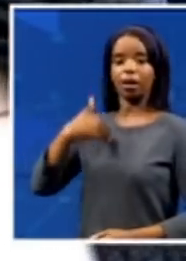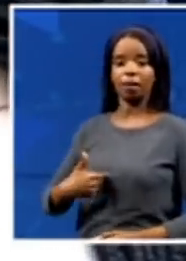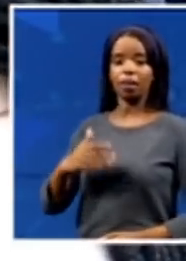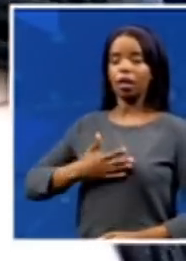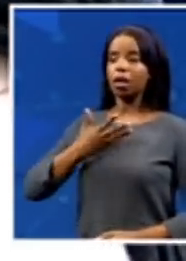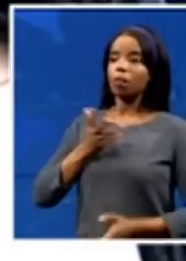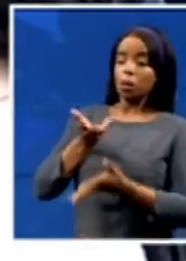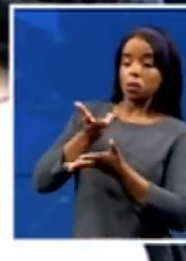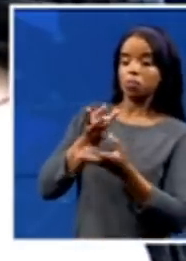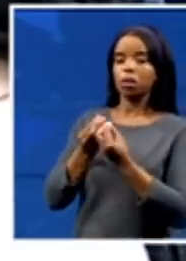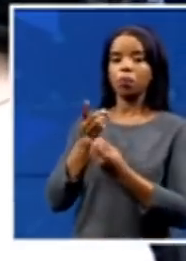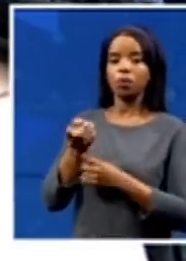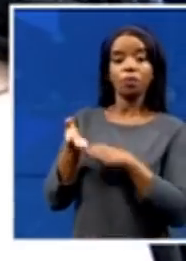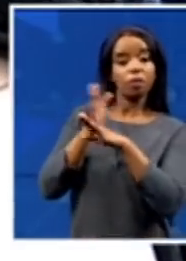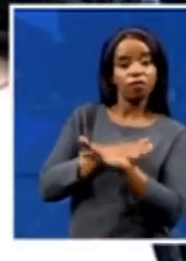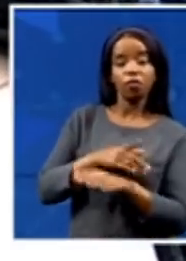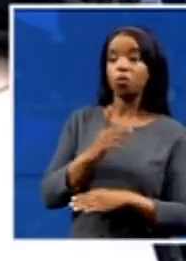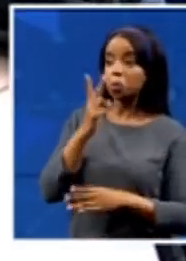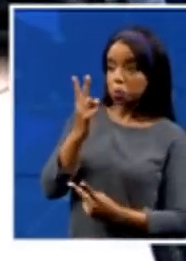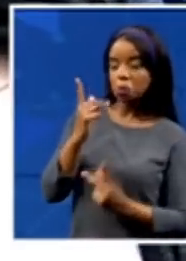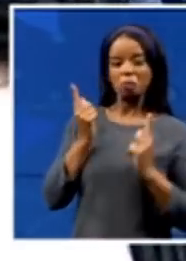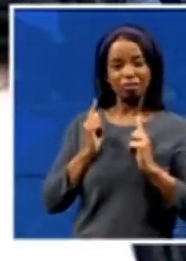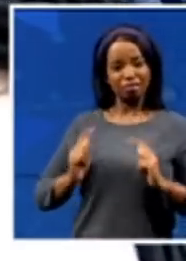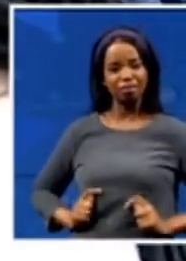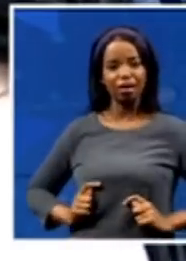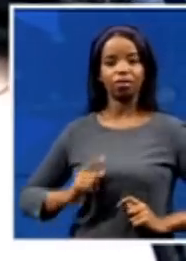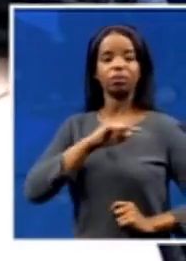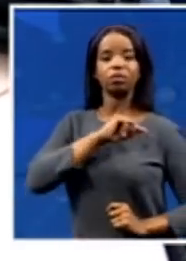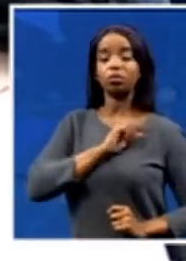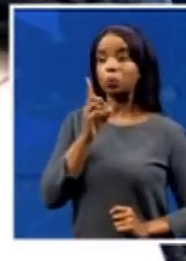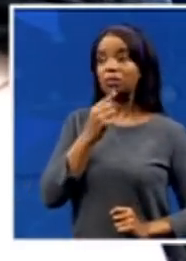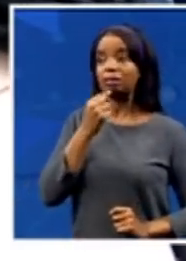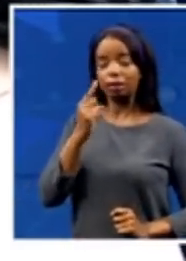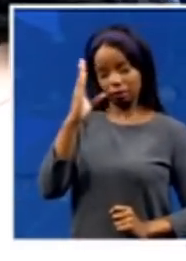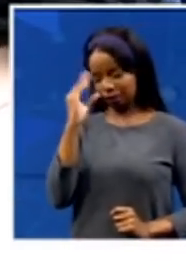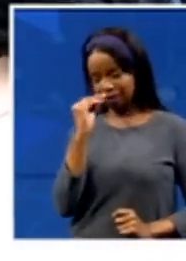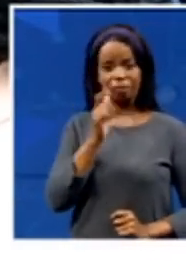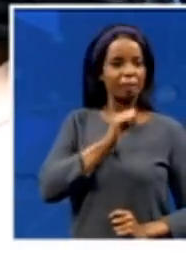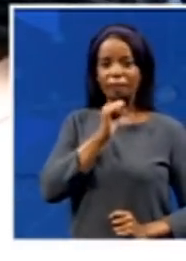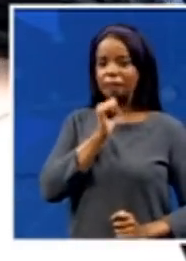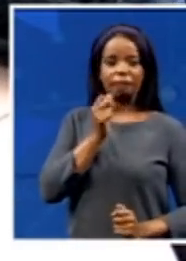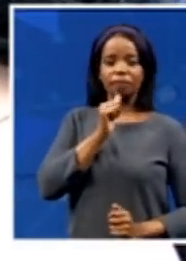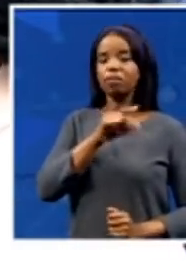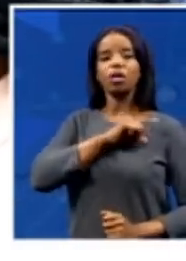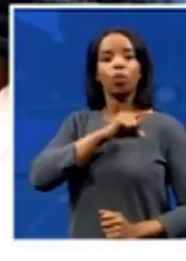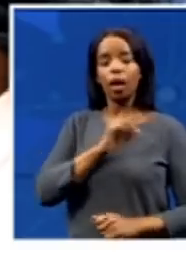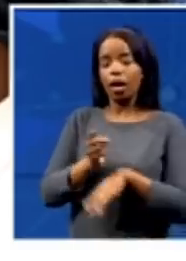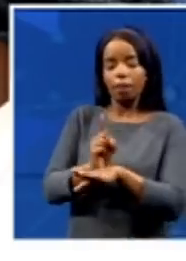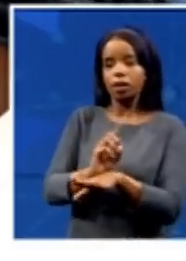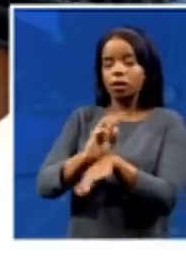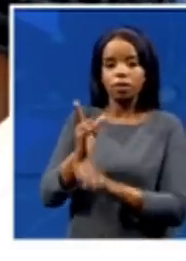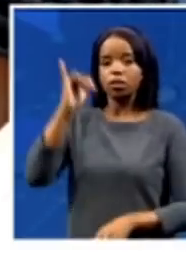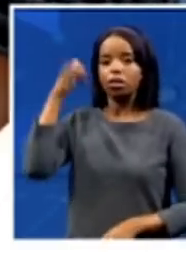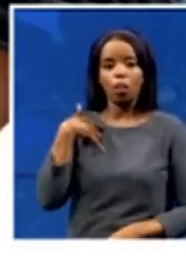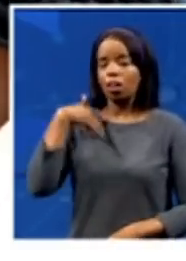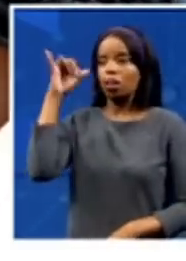saying that you've had very, very little sleep. Minute by minute, you are getting calls of people that need help. Of